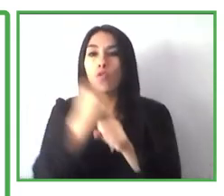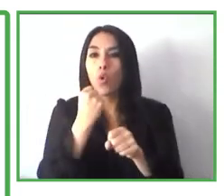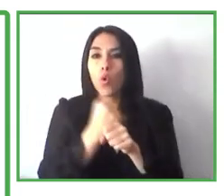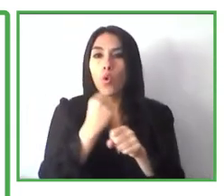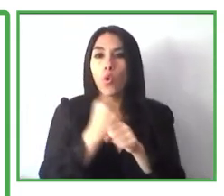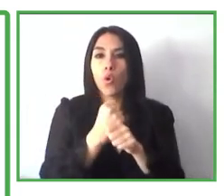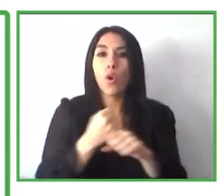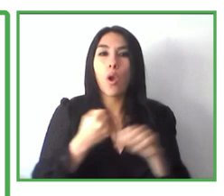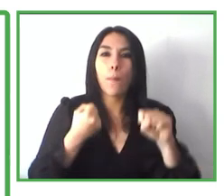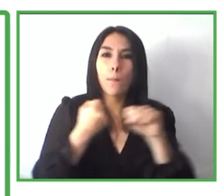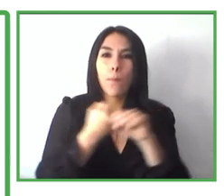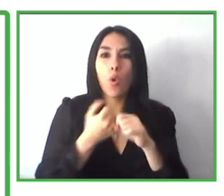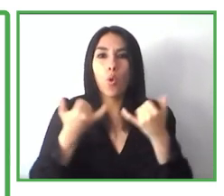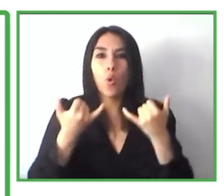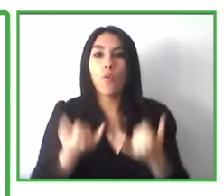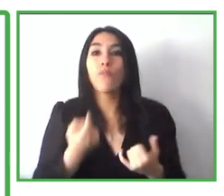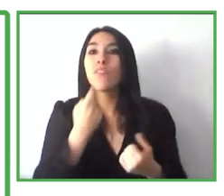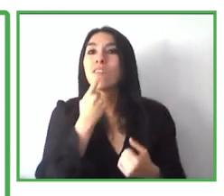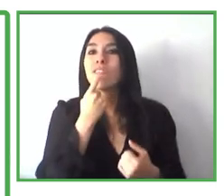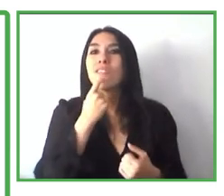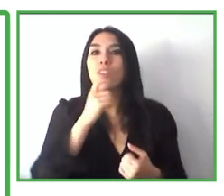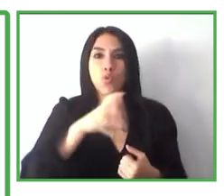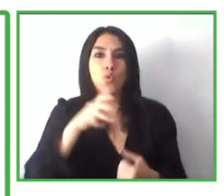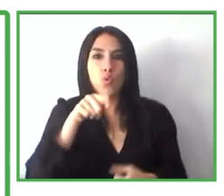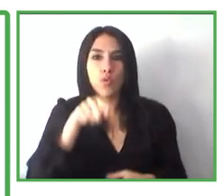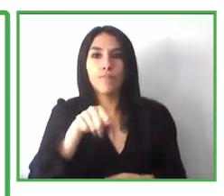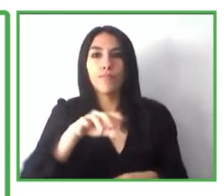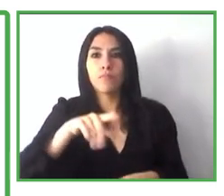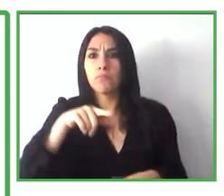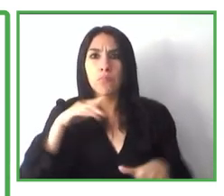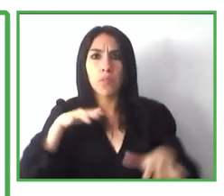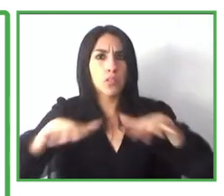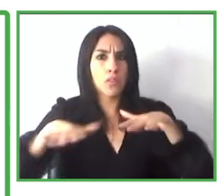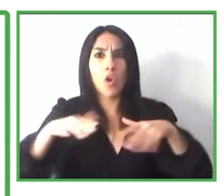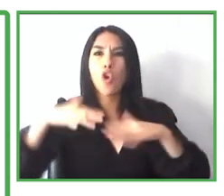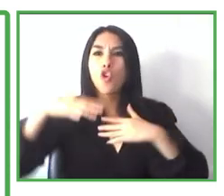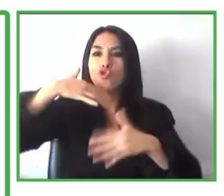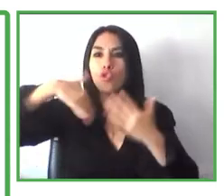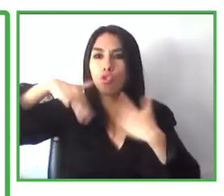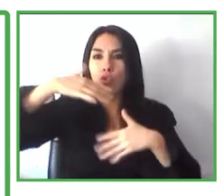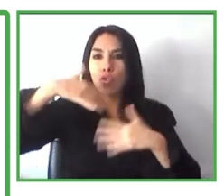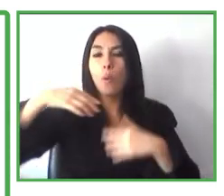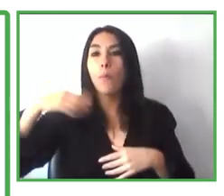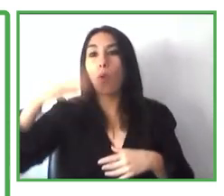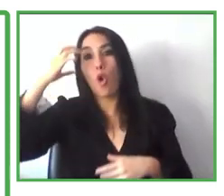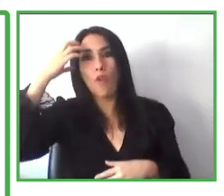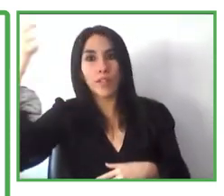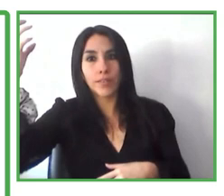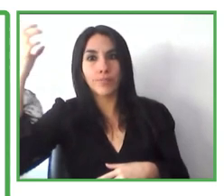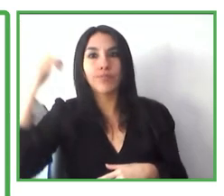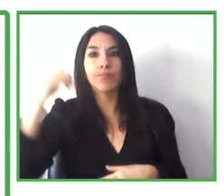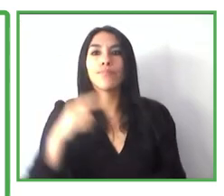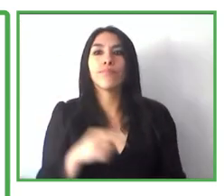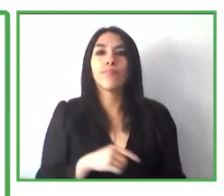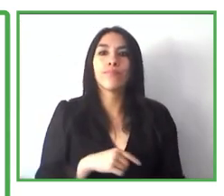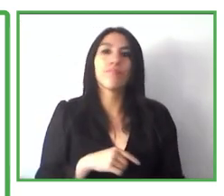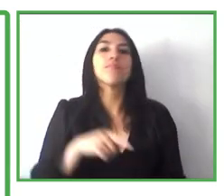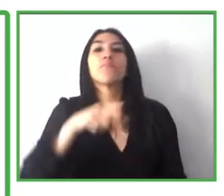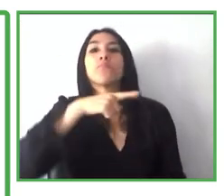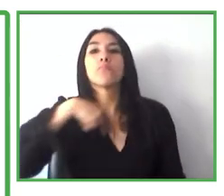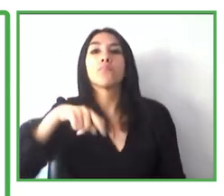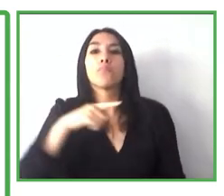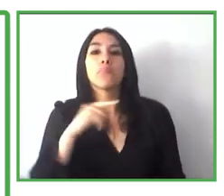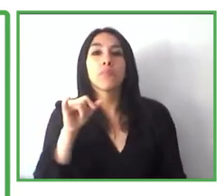here in Finland, and we are part of the social services of the municipality of Helsinki, and also we received the